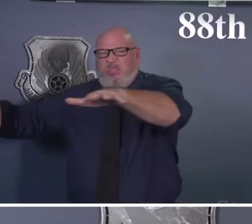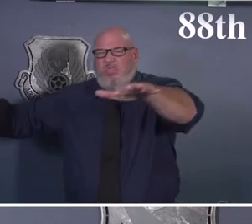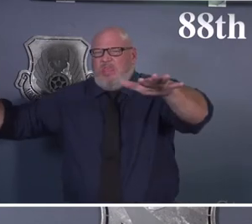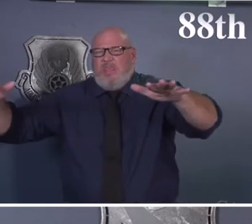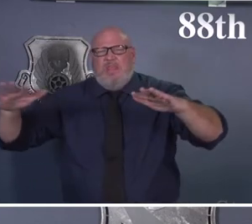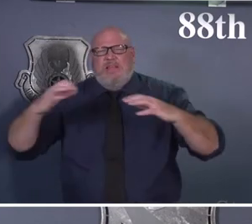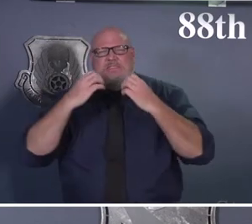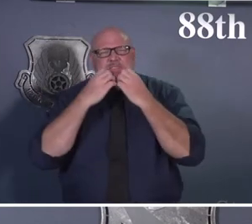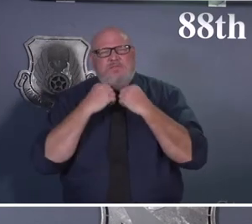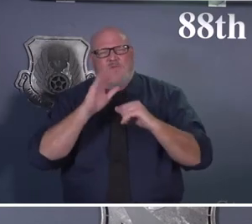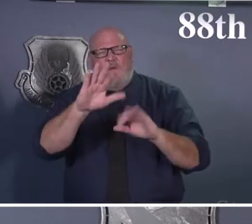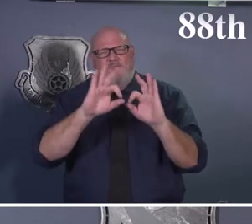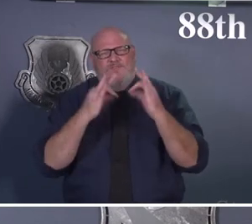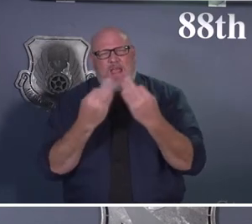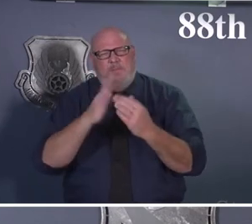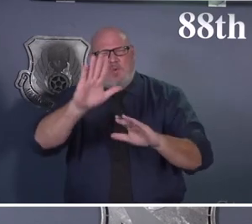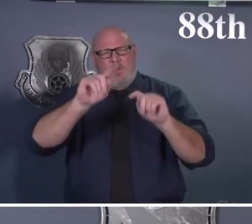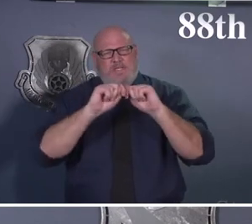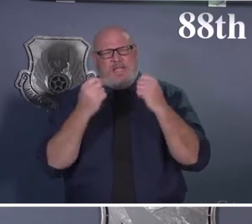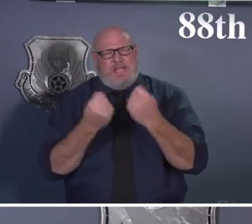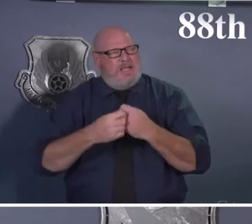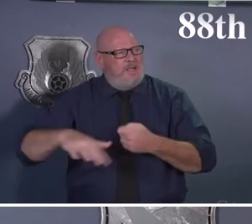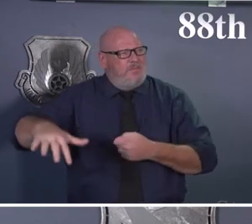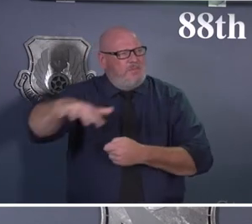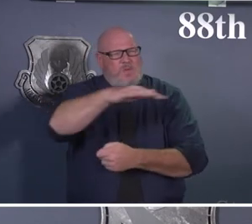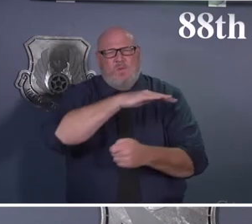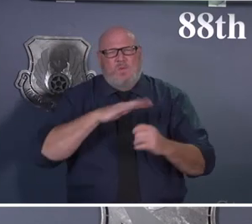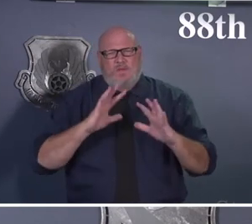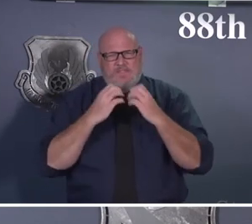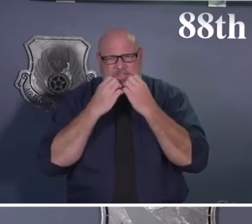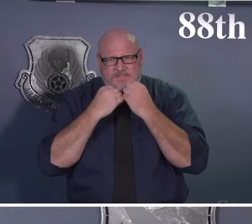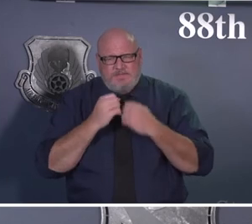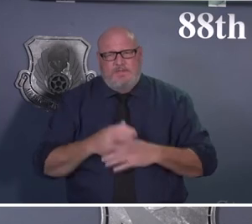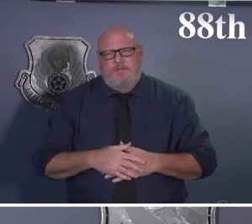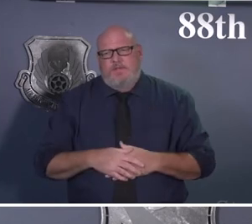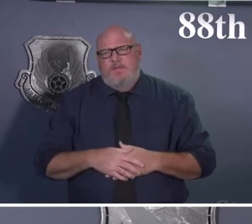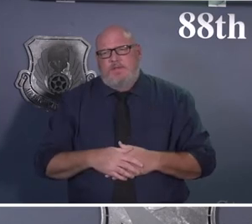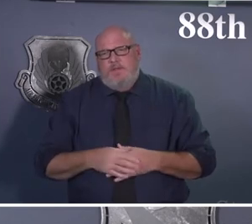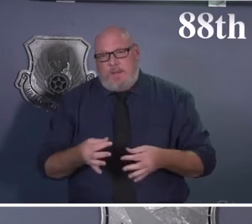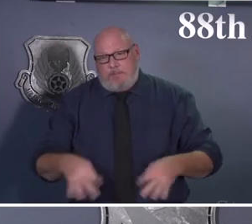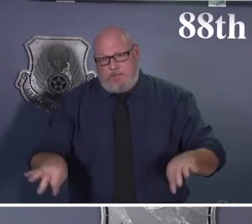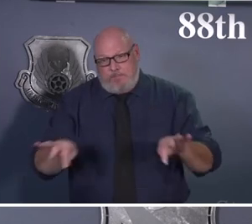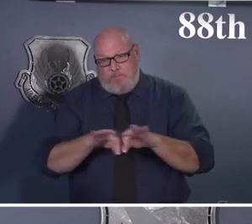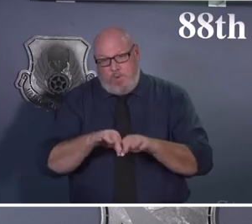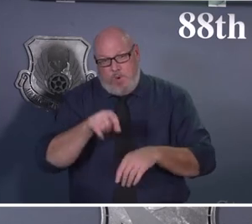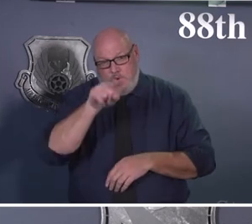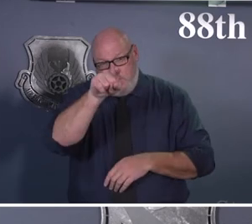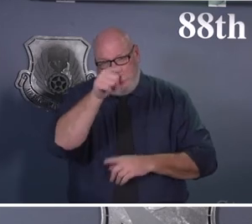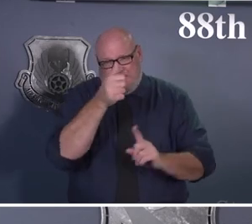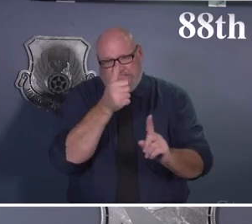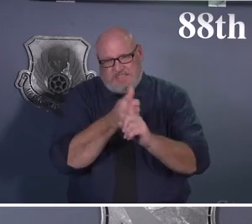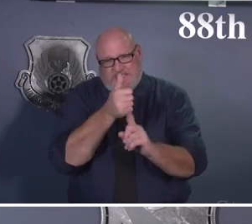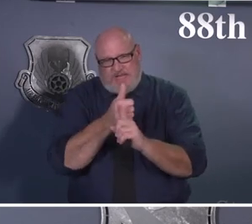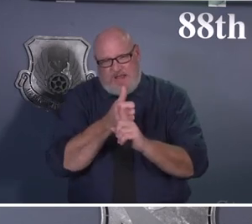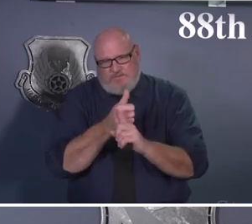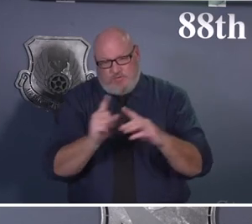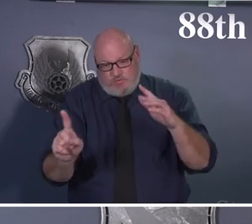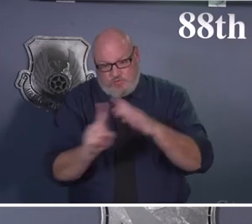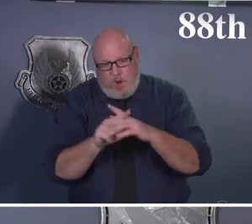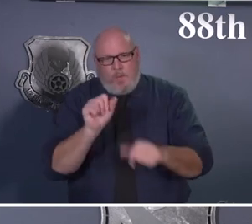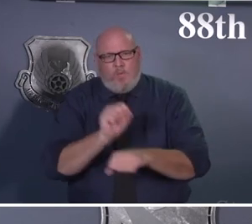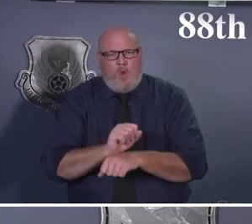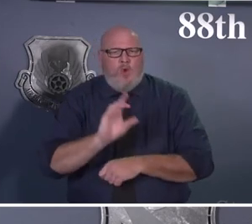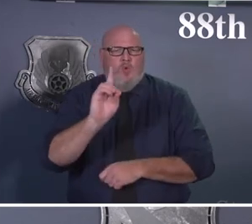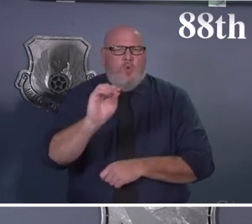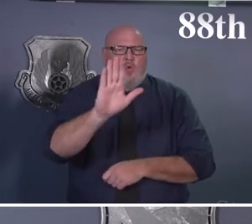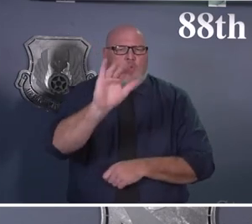you get checked out. But most importantly, keep showing up. Keep getting after it. I know this is hard, but together we're going to be able